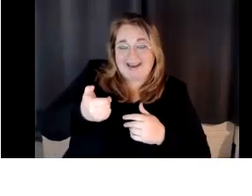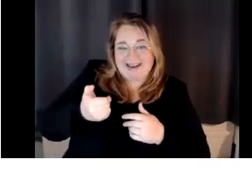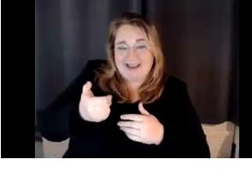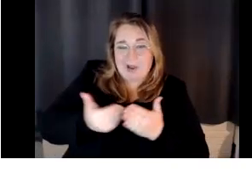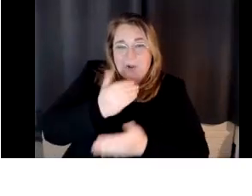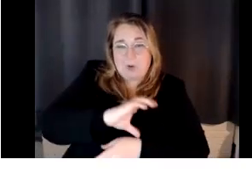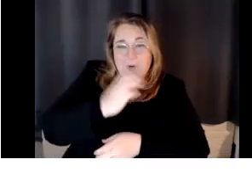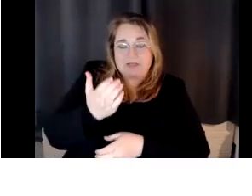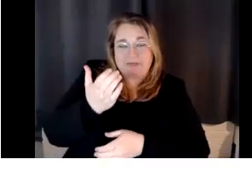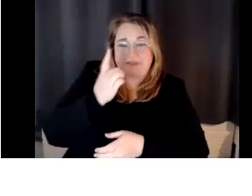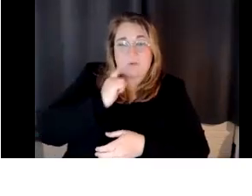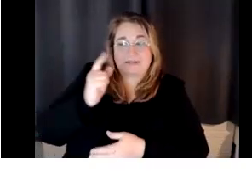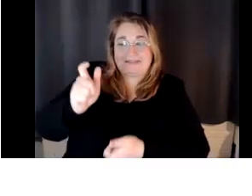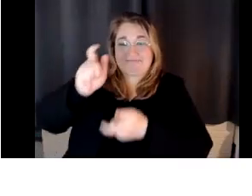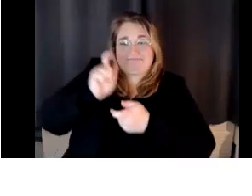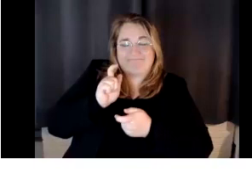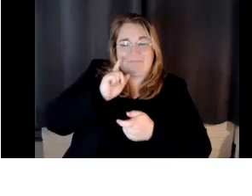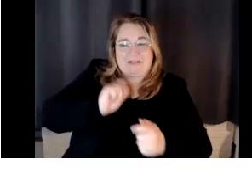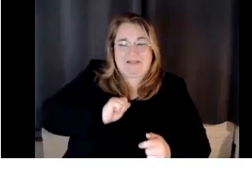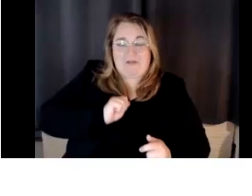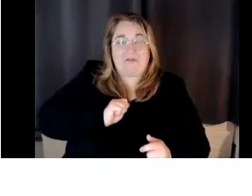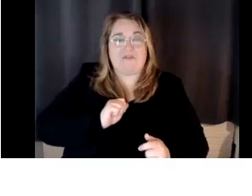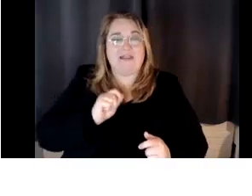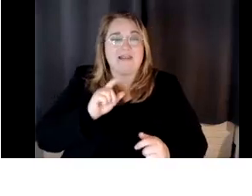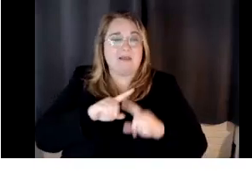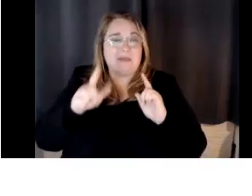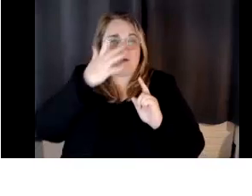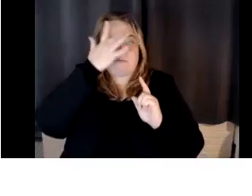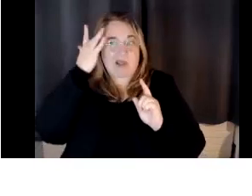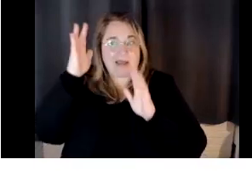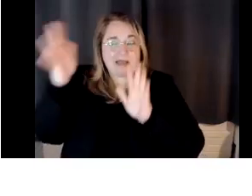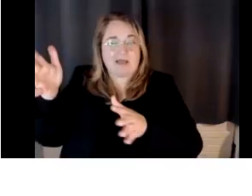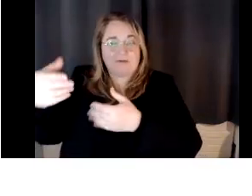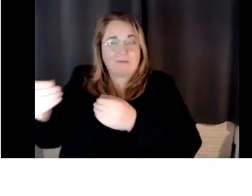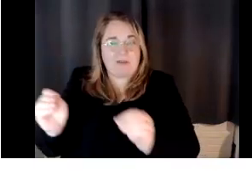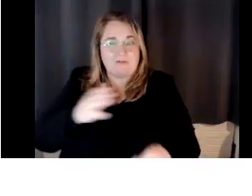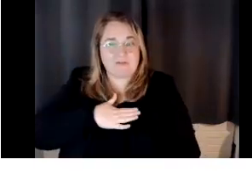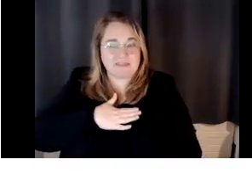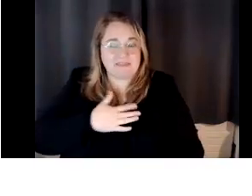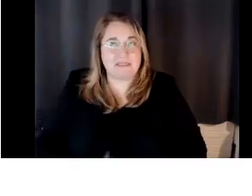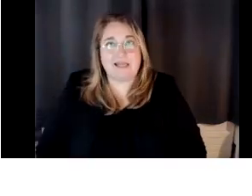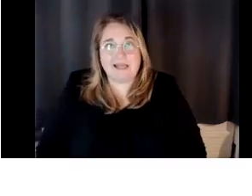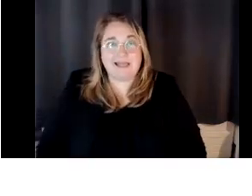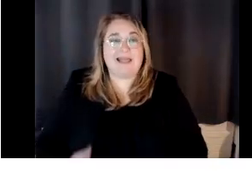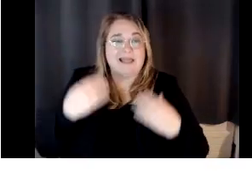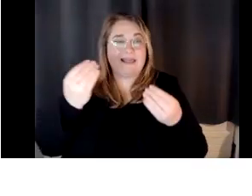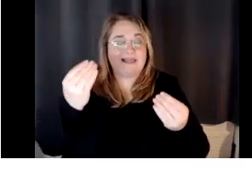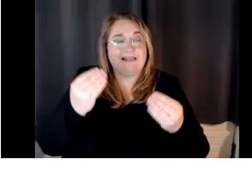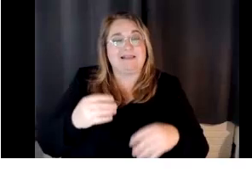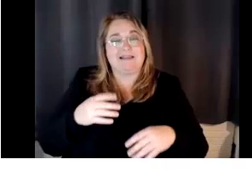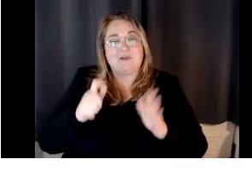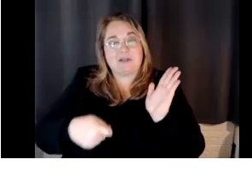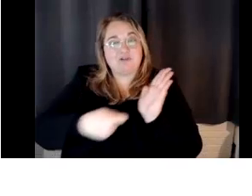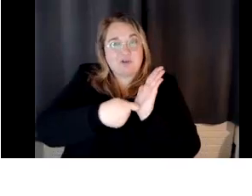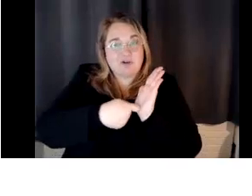myself, but I, um, left it in my office. I know I had it already. had, it's a, it's a rechargeable one because my old